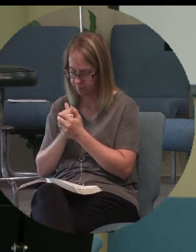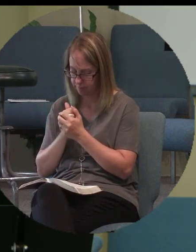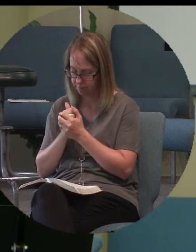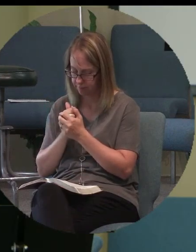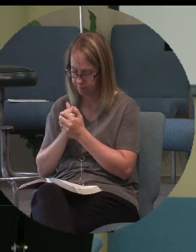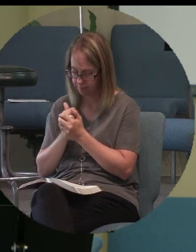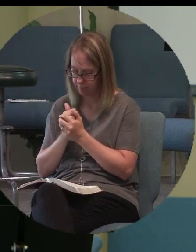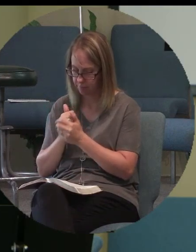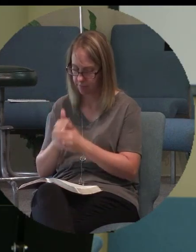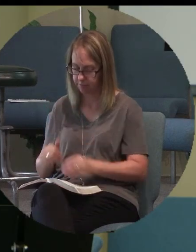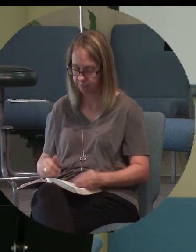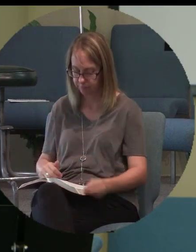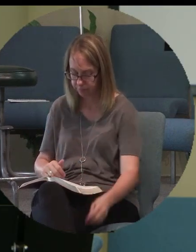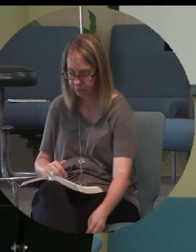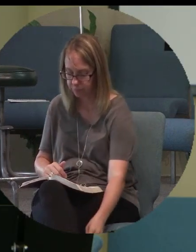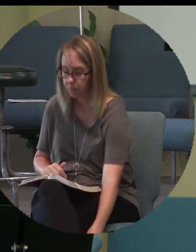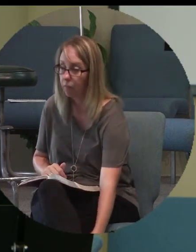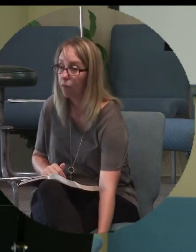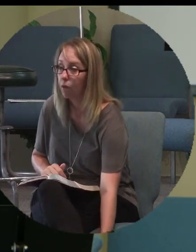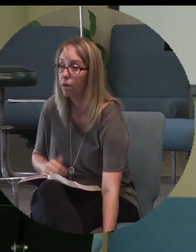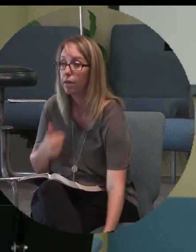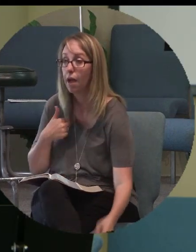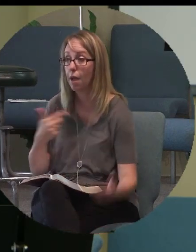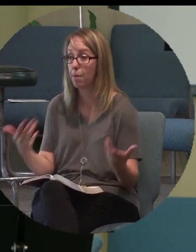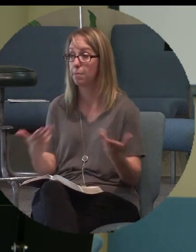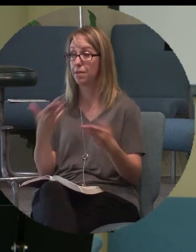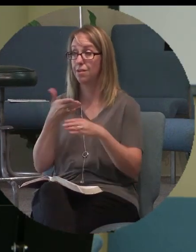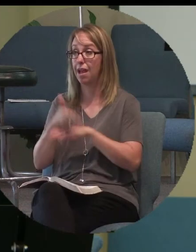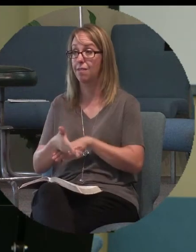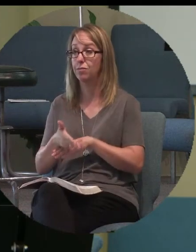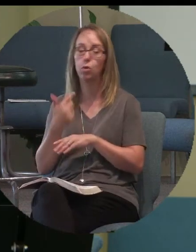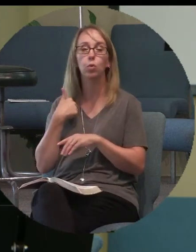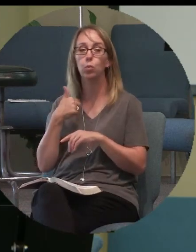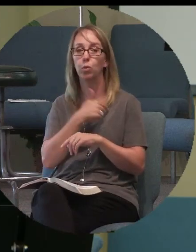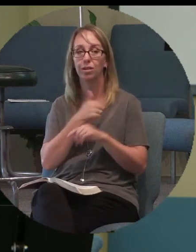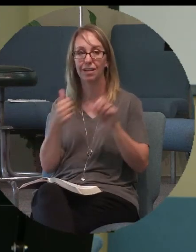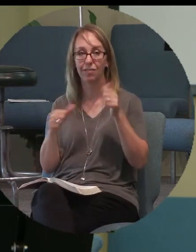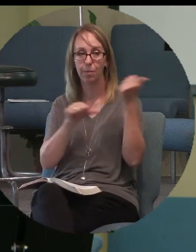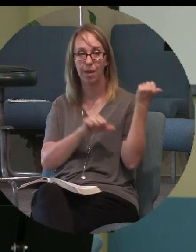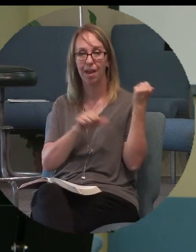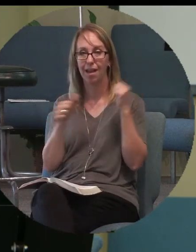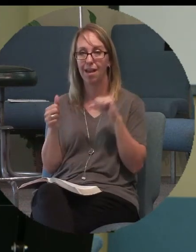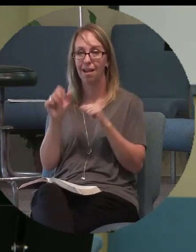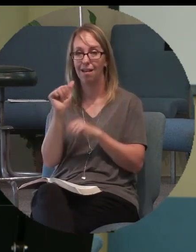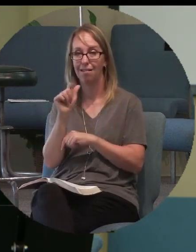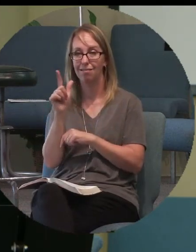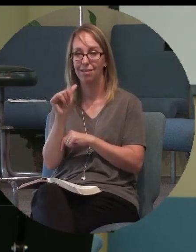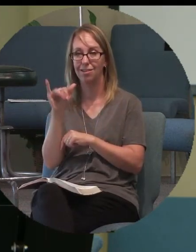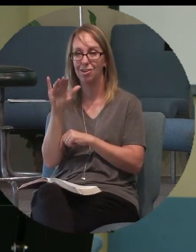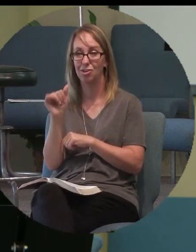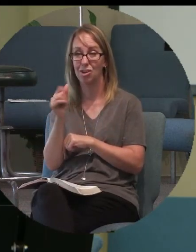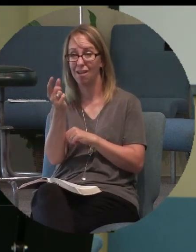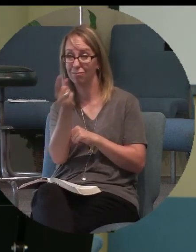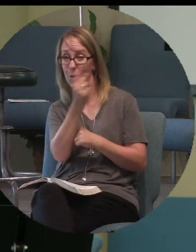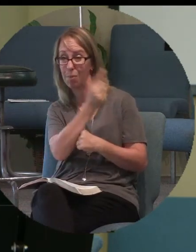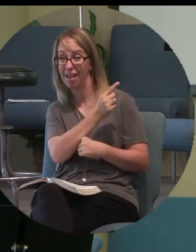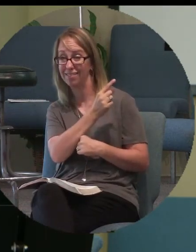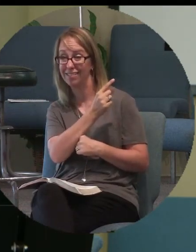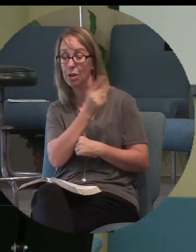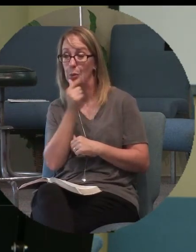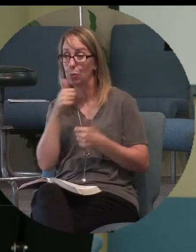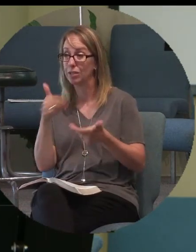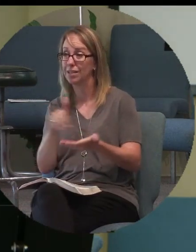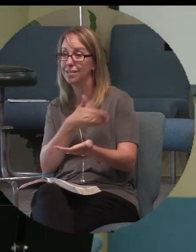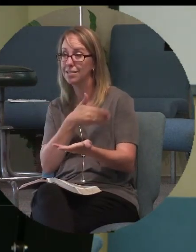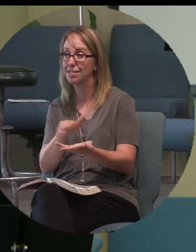Amen. So I'll be up here afterwards and we're going to go have a baptism. So Alicia, if you'd head back, we're going to sing our